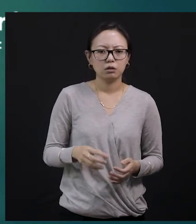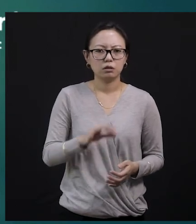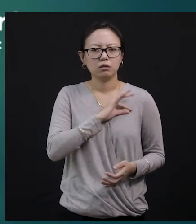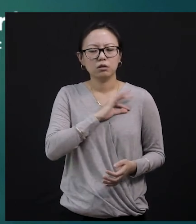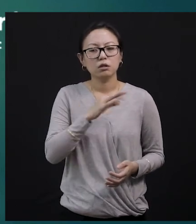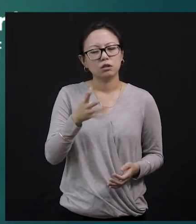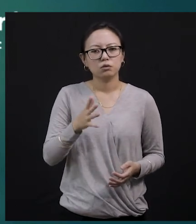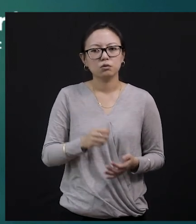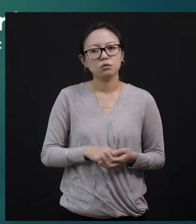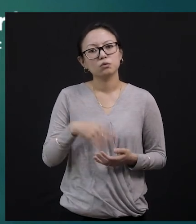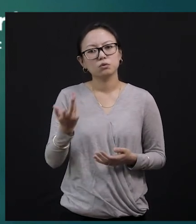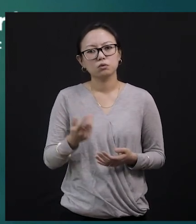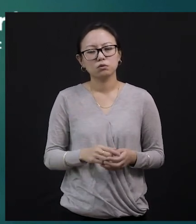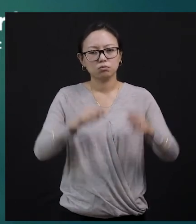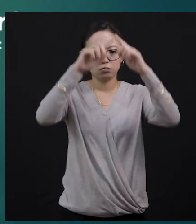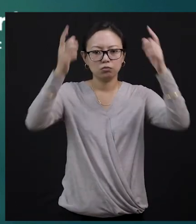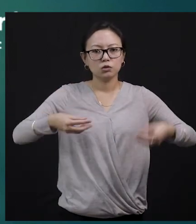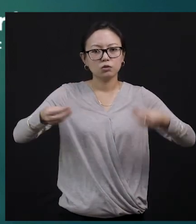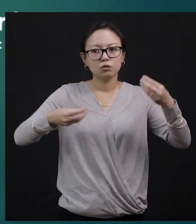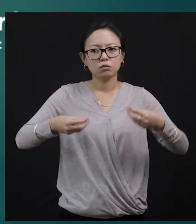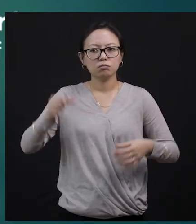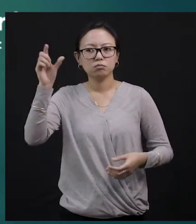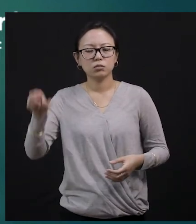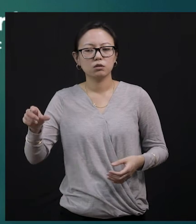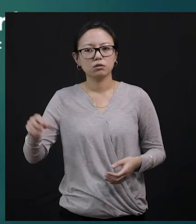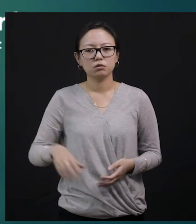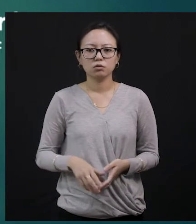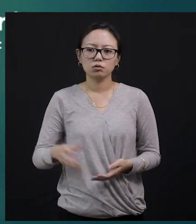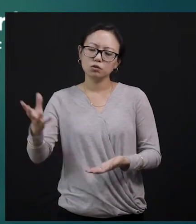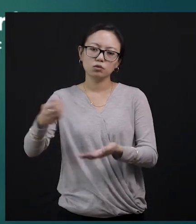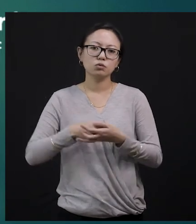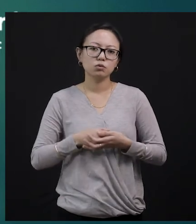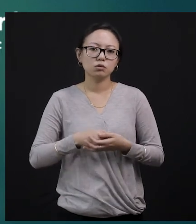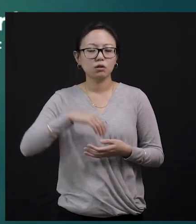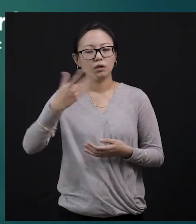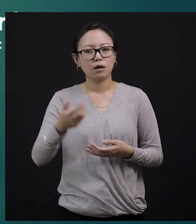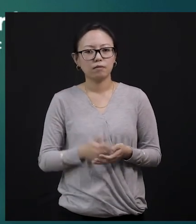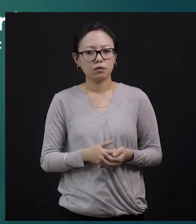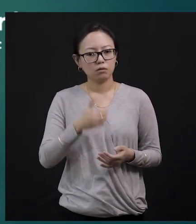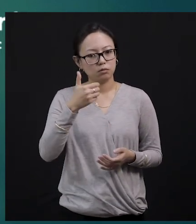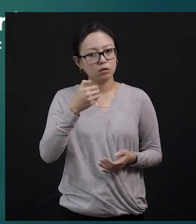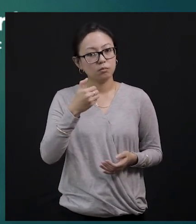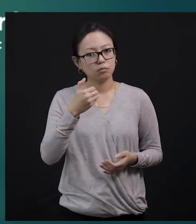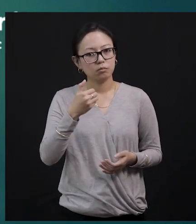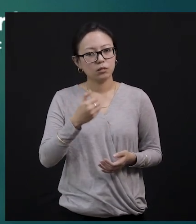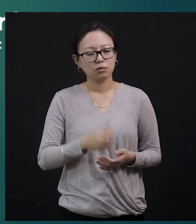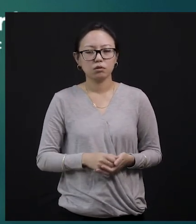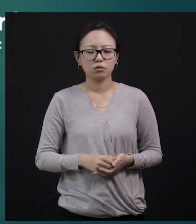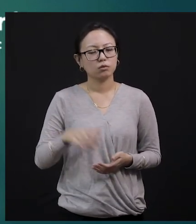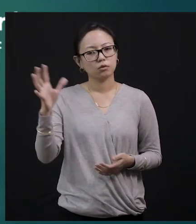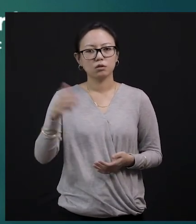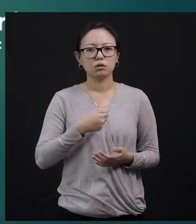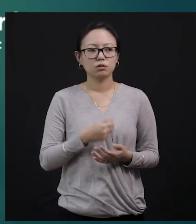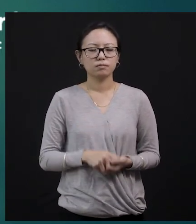comb back for 25 pies. Next, what did he get? He got a fountain pen. You know, what is a fountain pen? I'll show you the picture